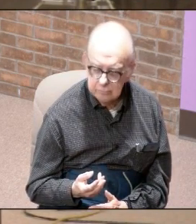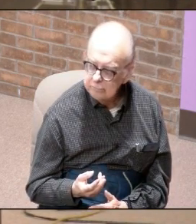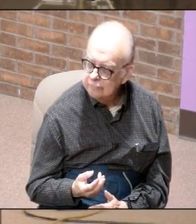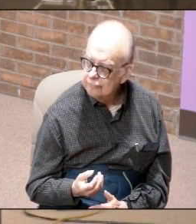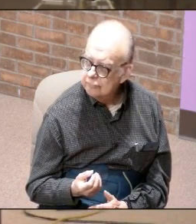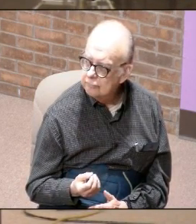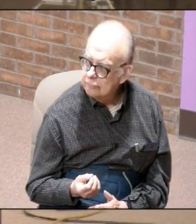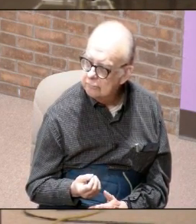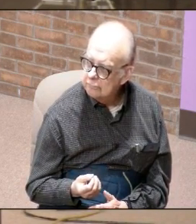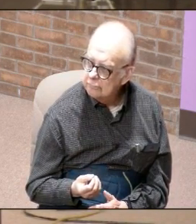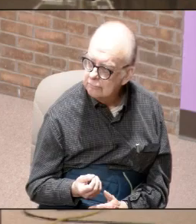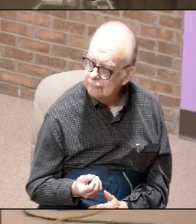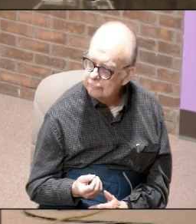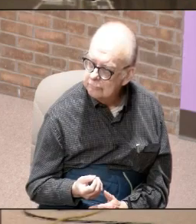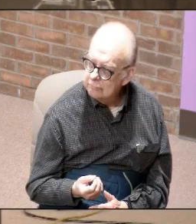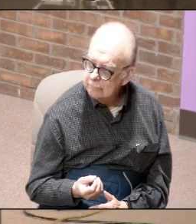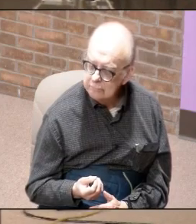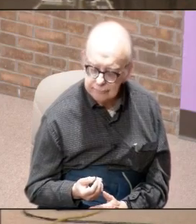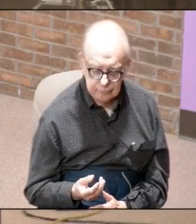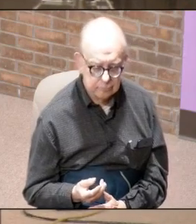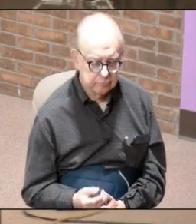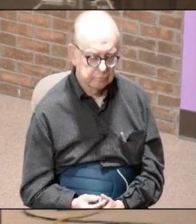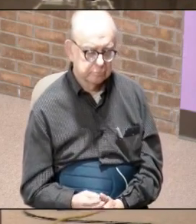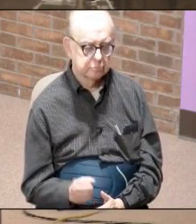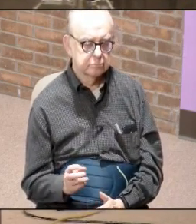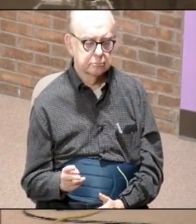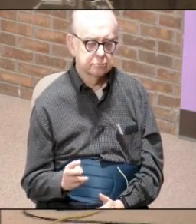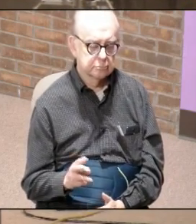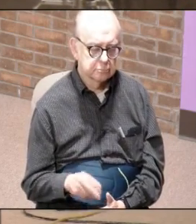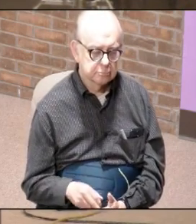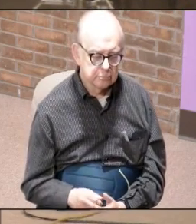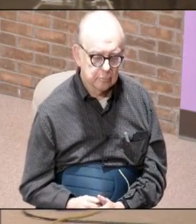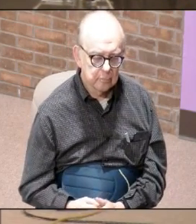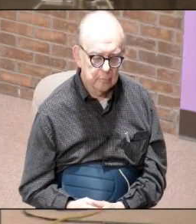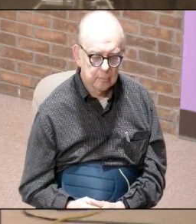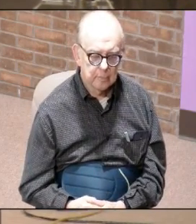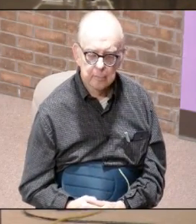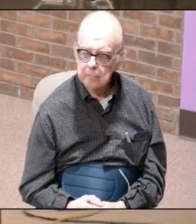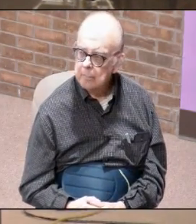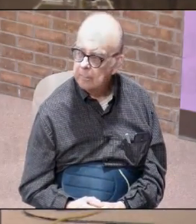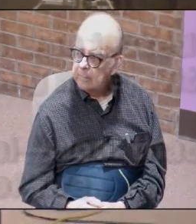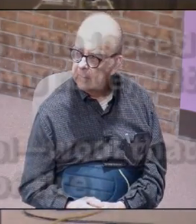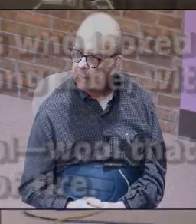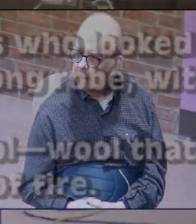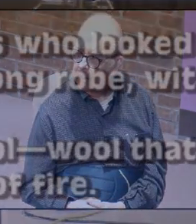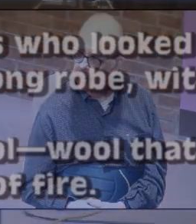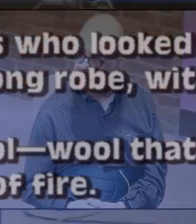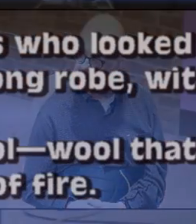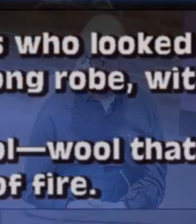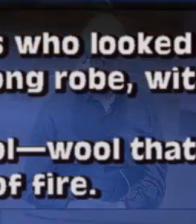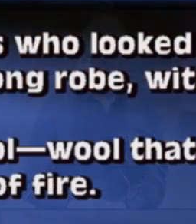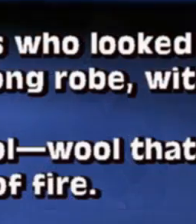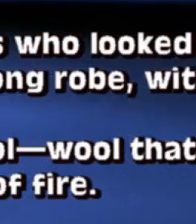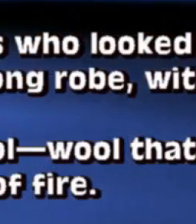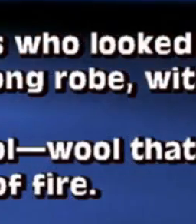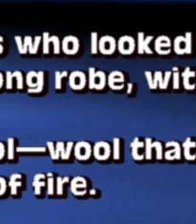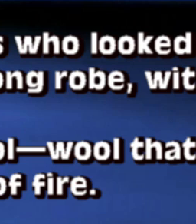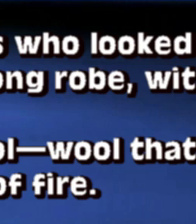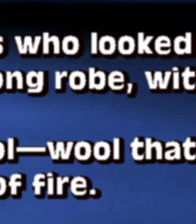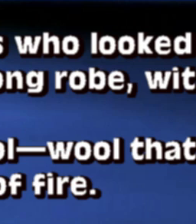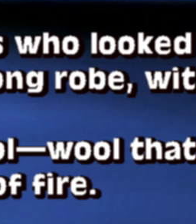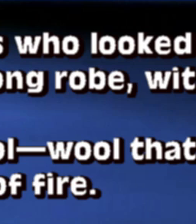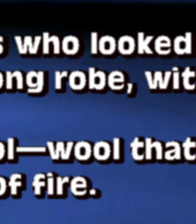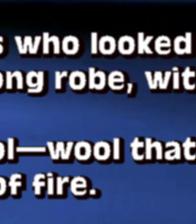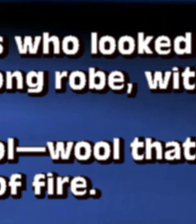all right so where we go okay I've read those give me the next set real quick okay here we go and among the